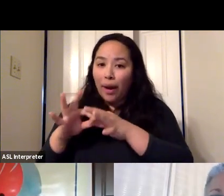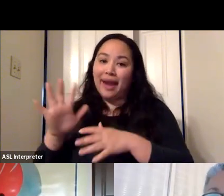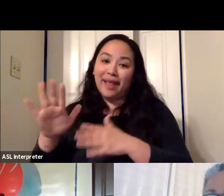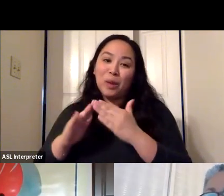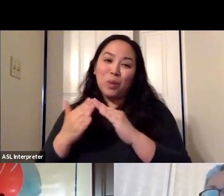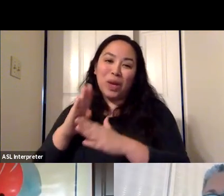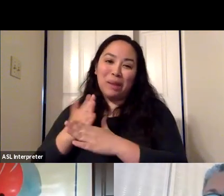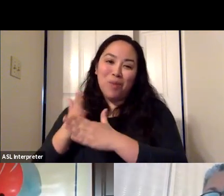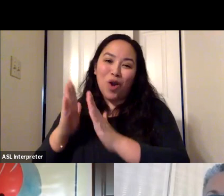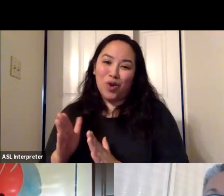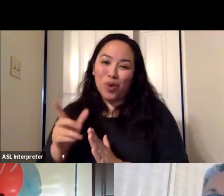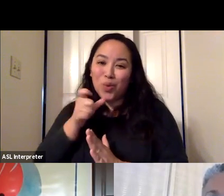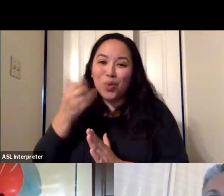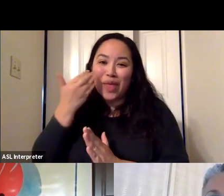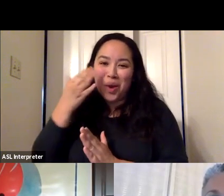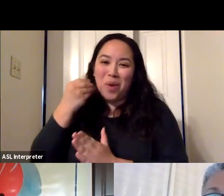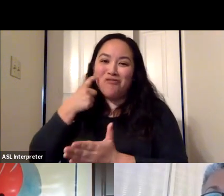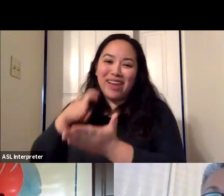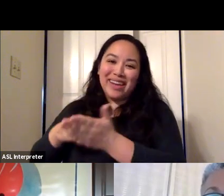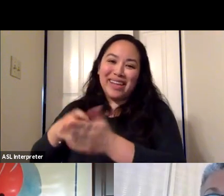that they know and they recognize.